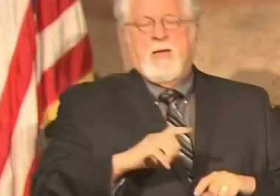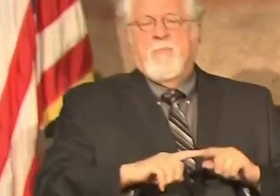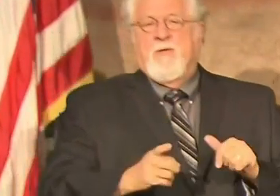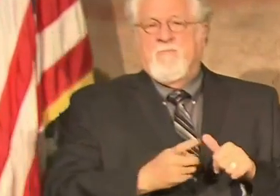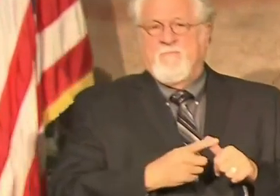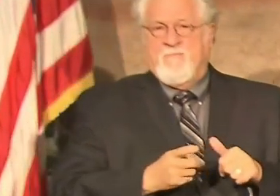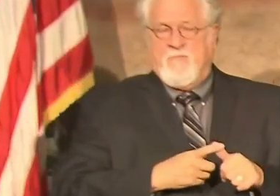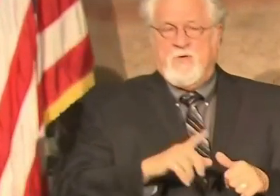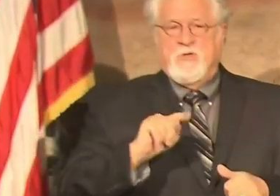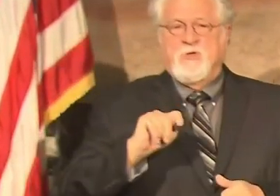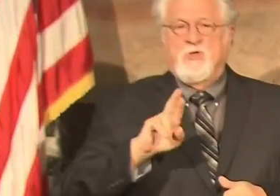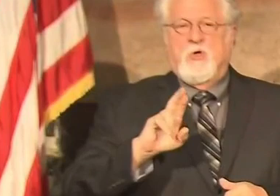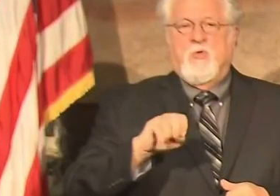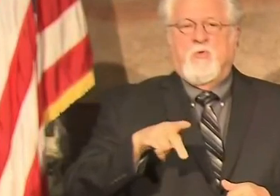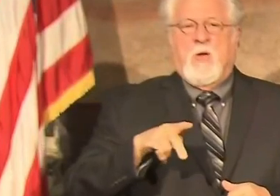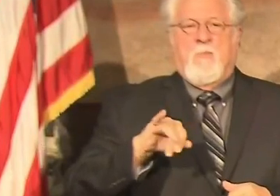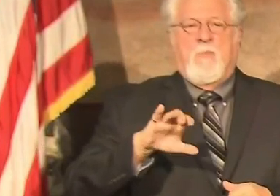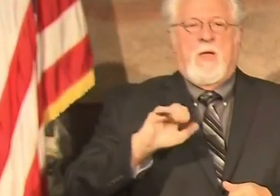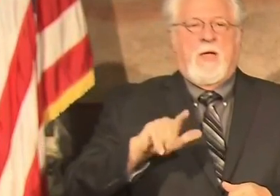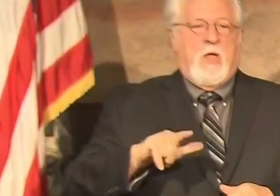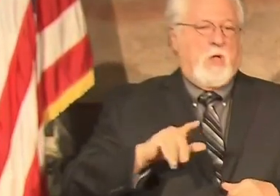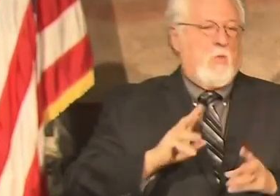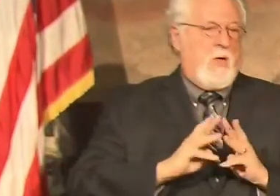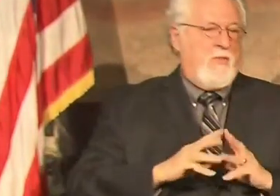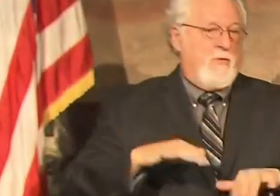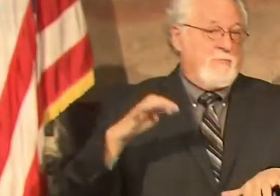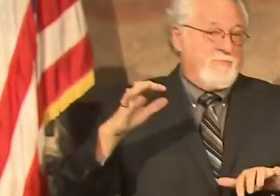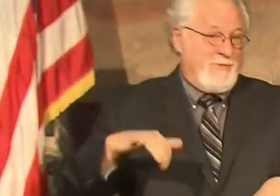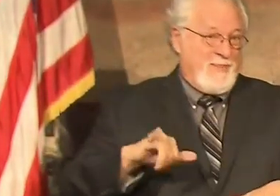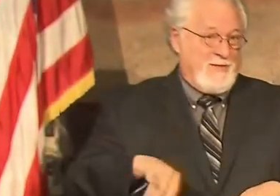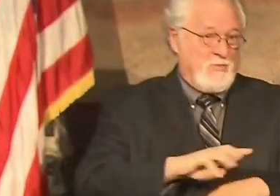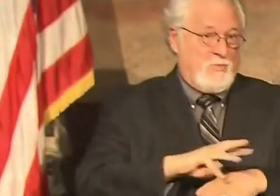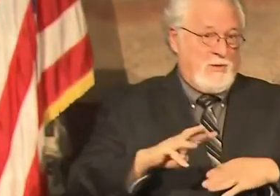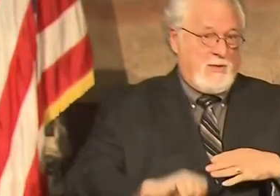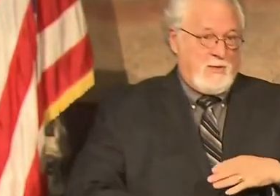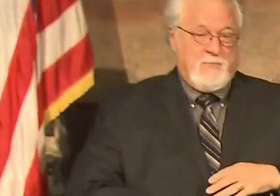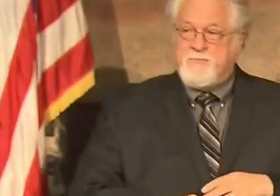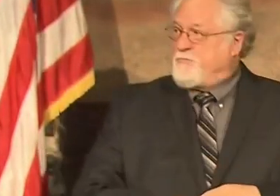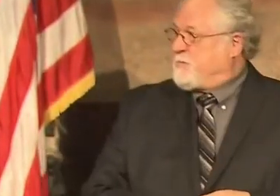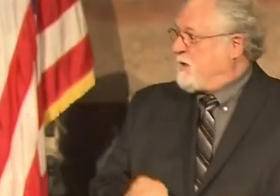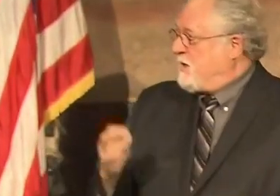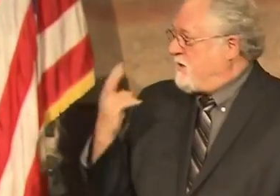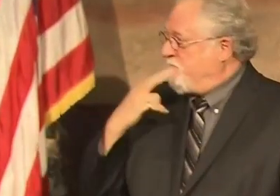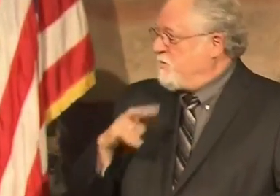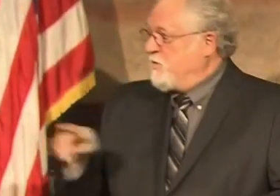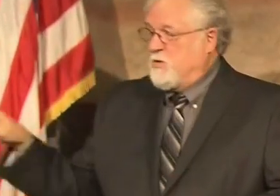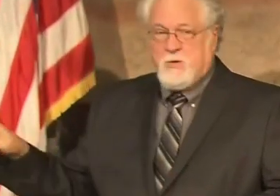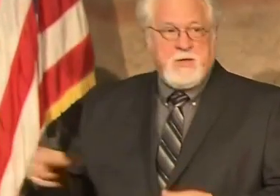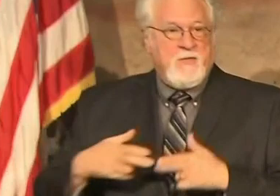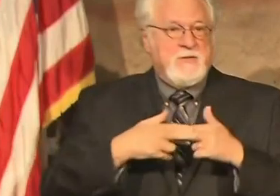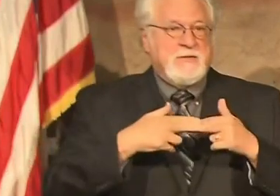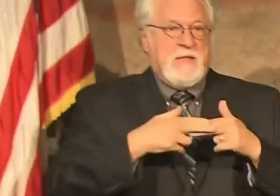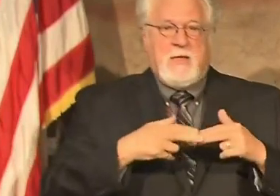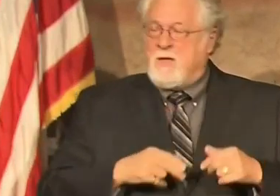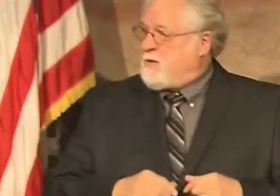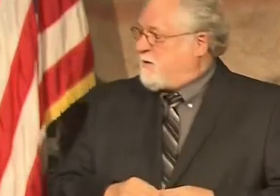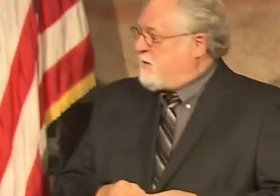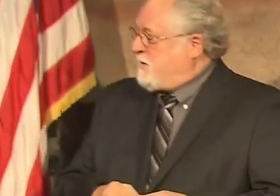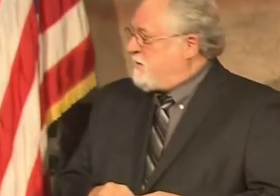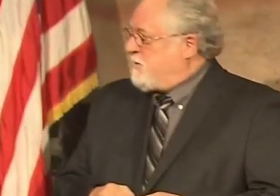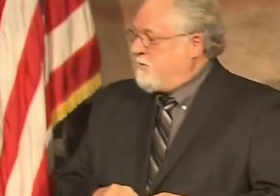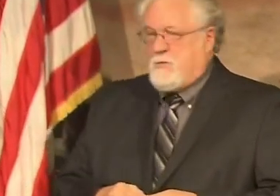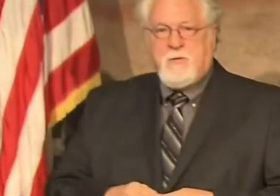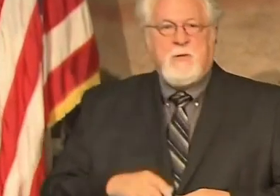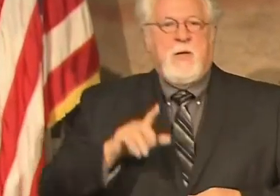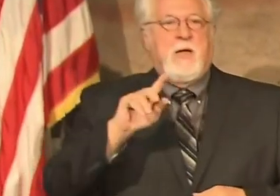the tropical weather that we do expect starting this weekend. If you look at the slide, it